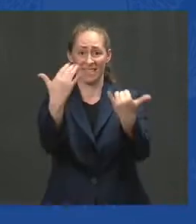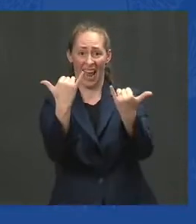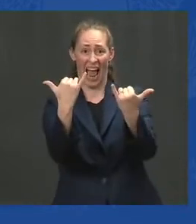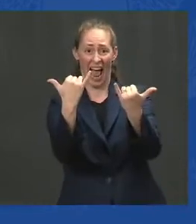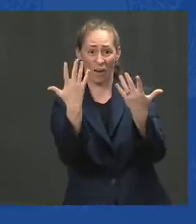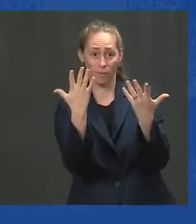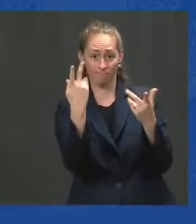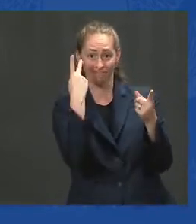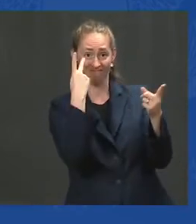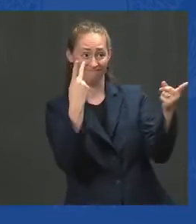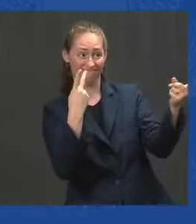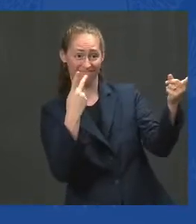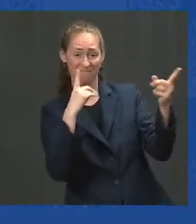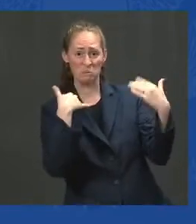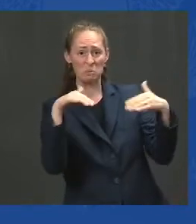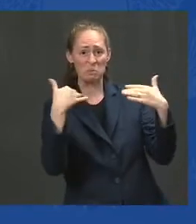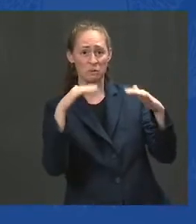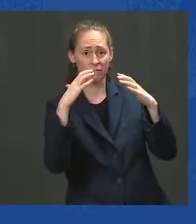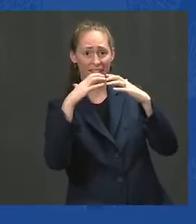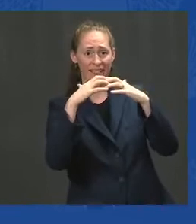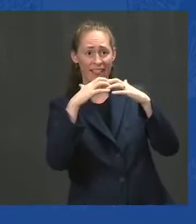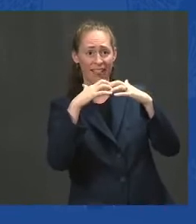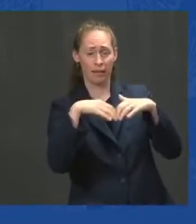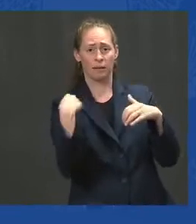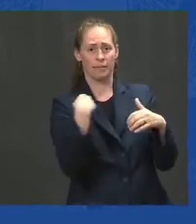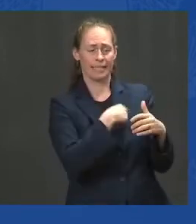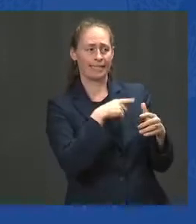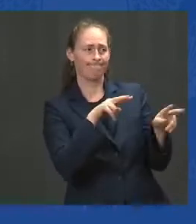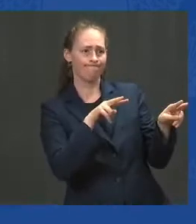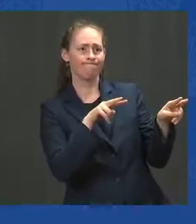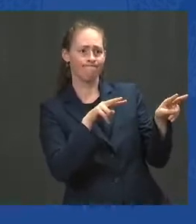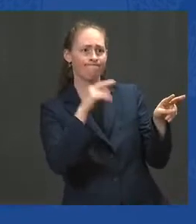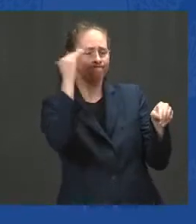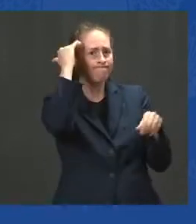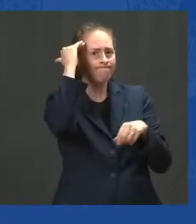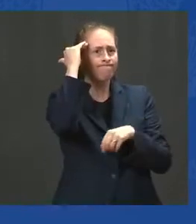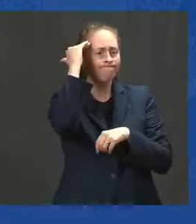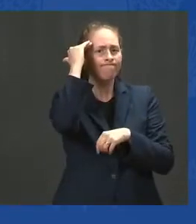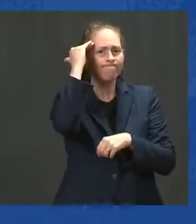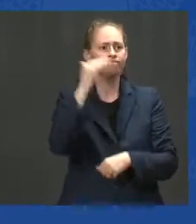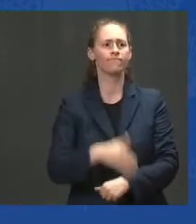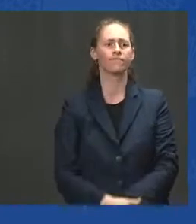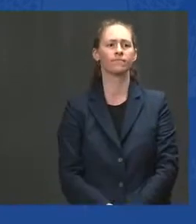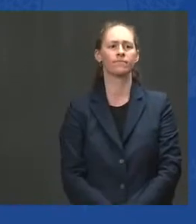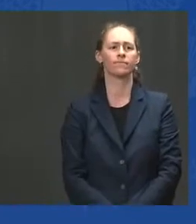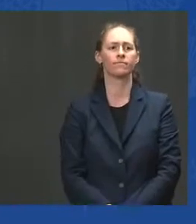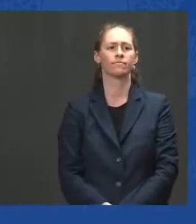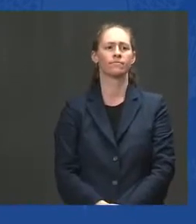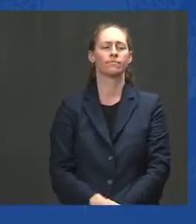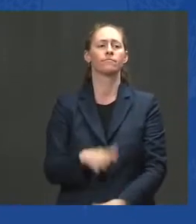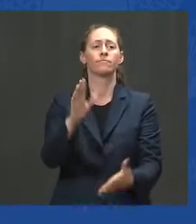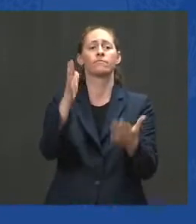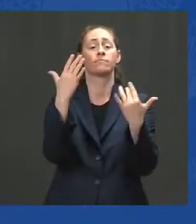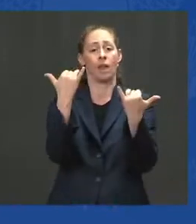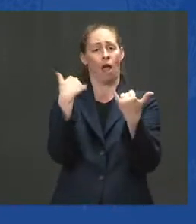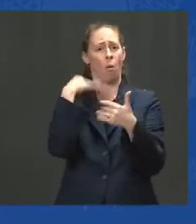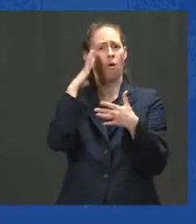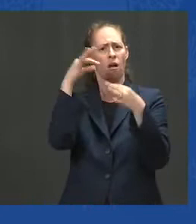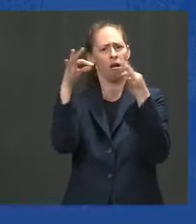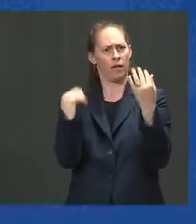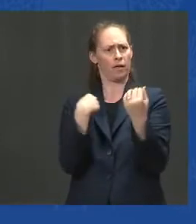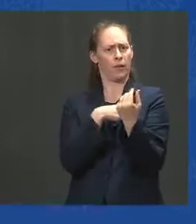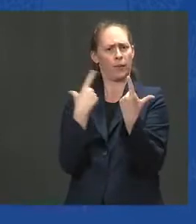I'll speak more in a moment about the specific steps we're taking, but I want to remind everyone how we got here and what